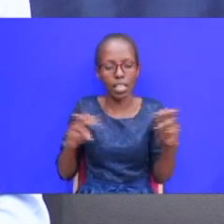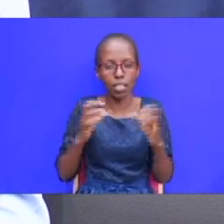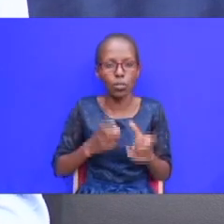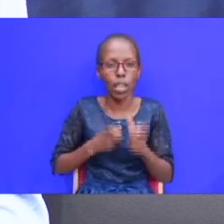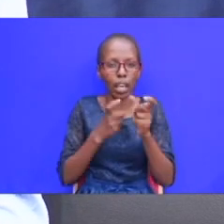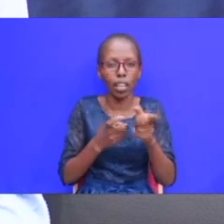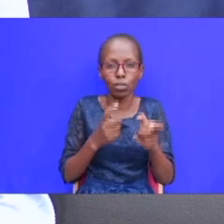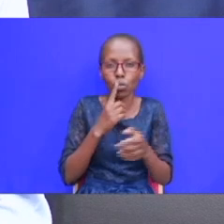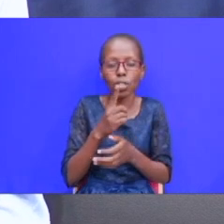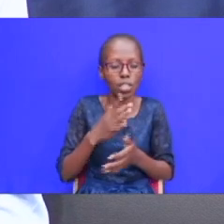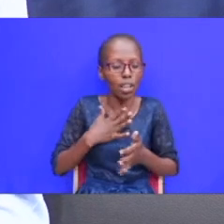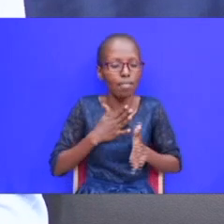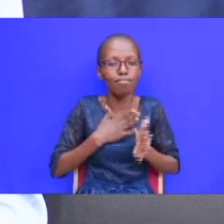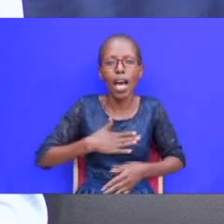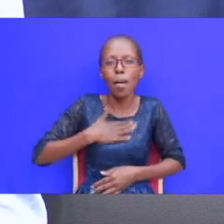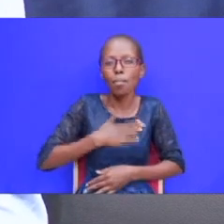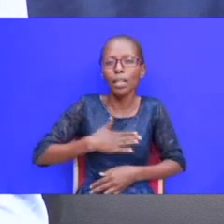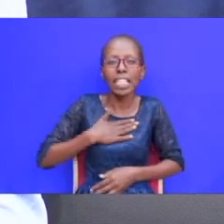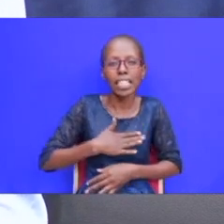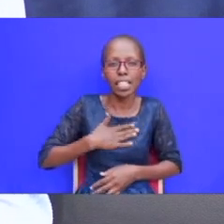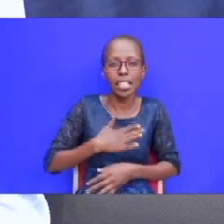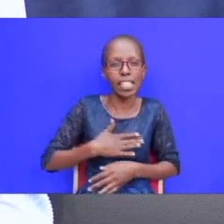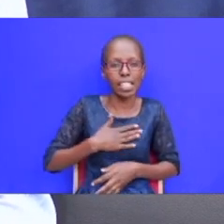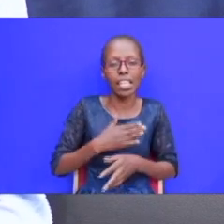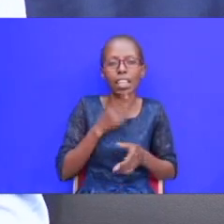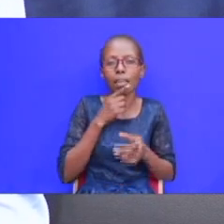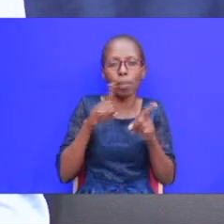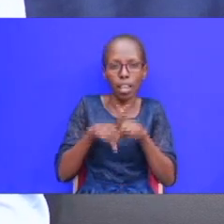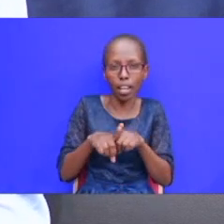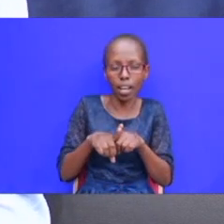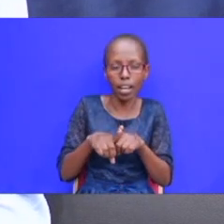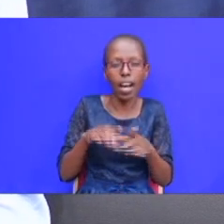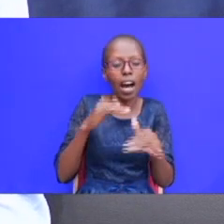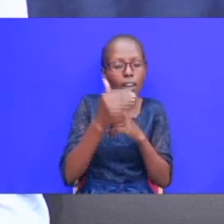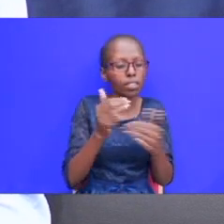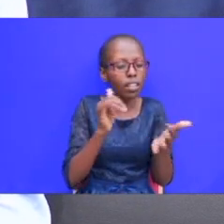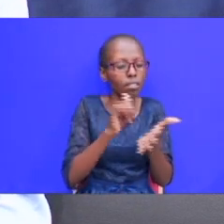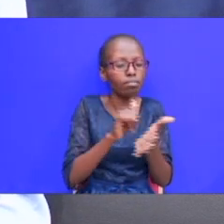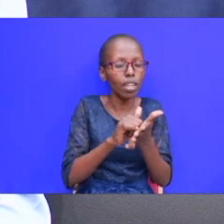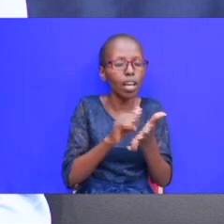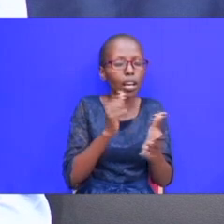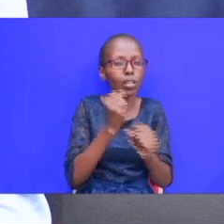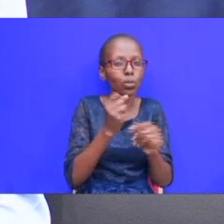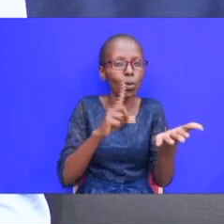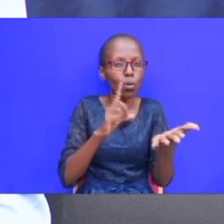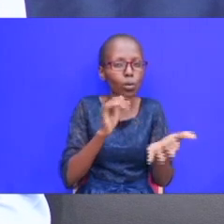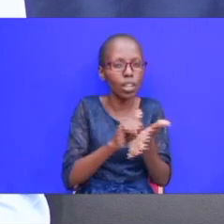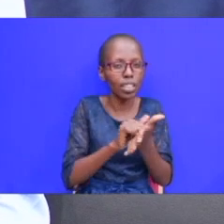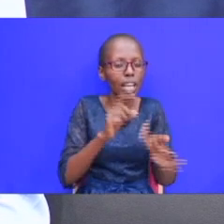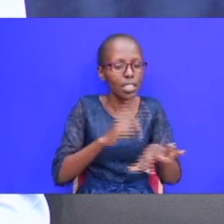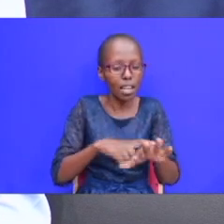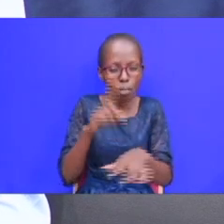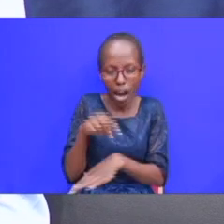appease the brother after the prayer he takes the gifts and even me sometimes i do that when when i wrong somebody